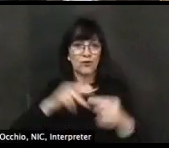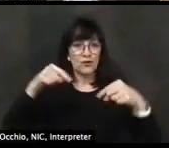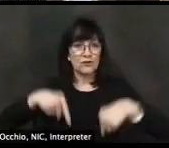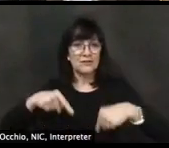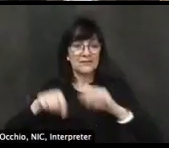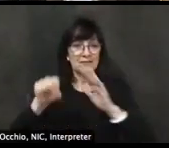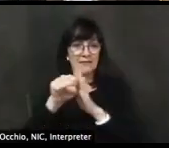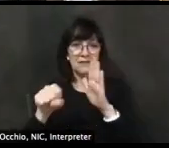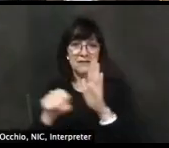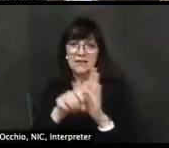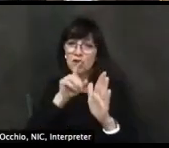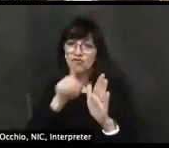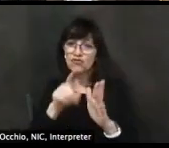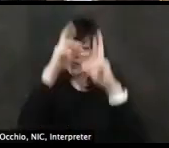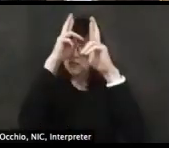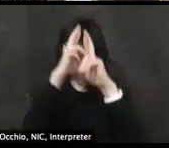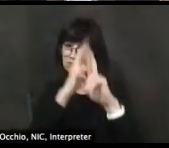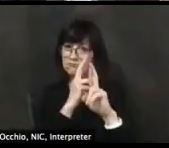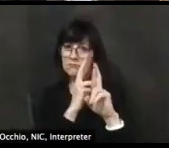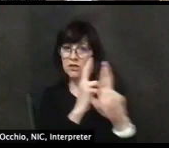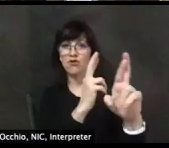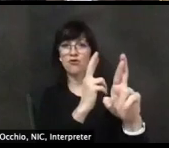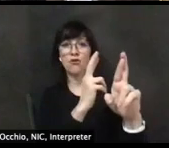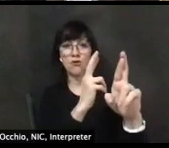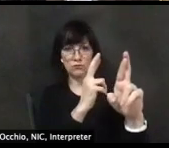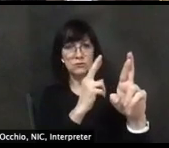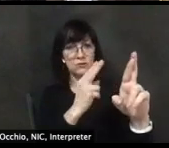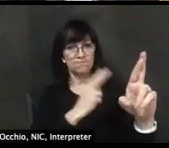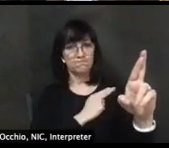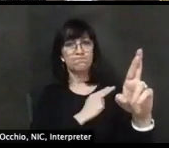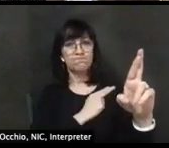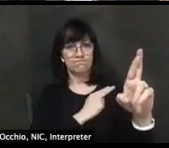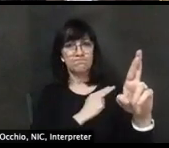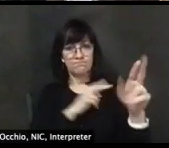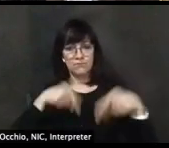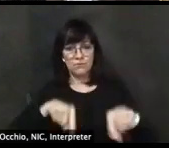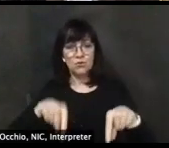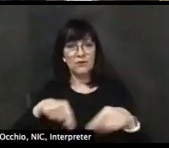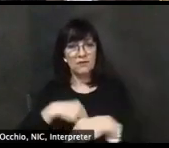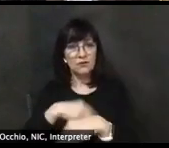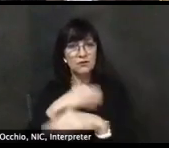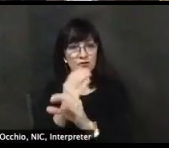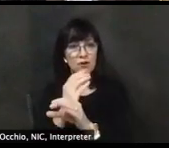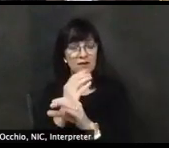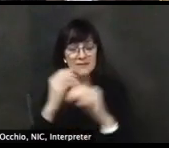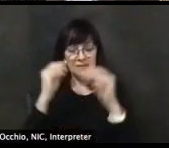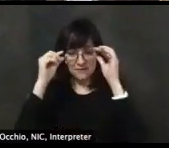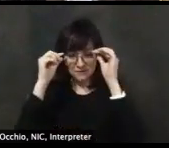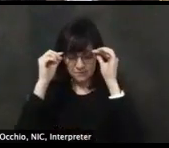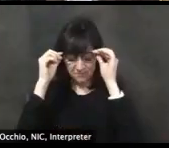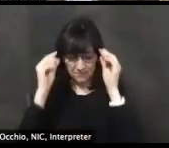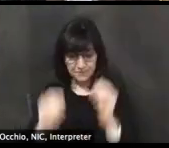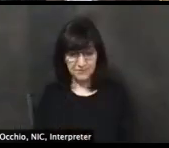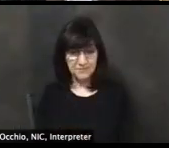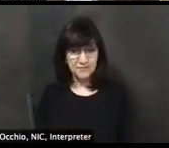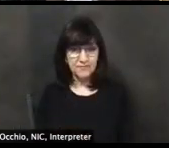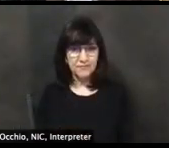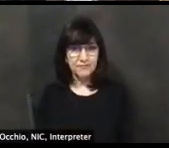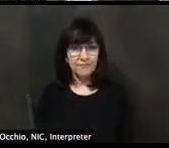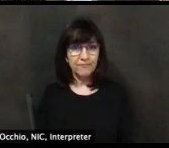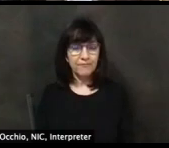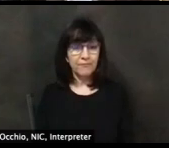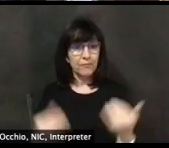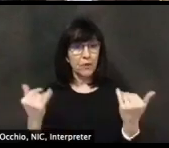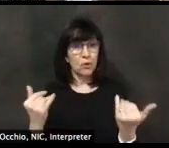heroes in this crisis. Today was a sad milestone day, for